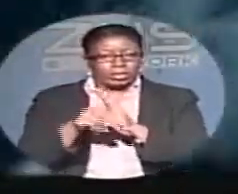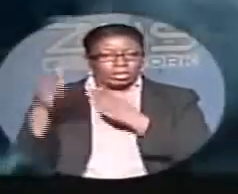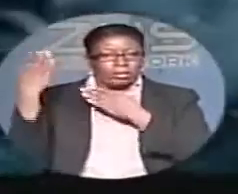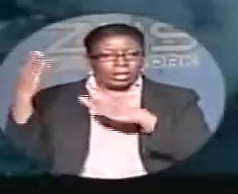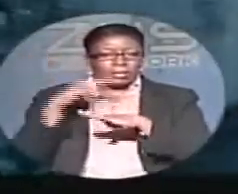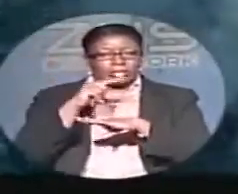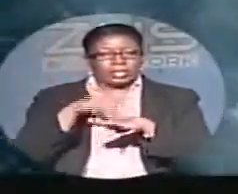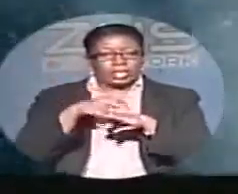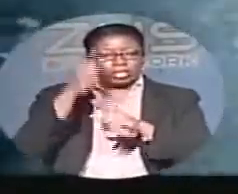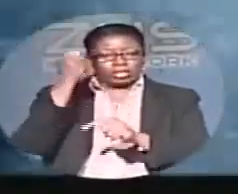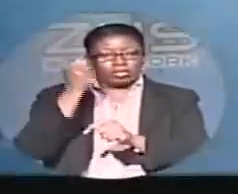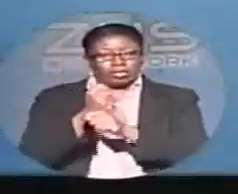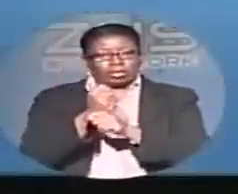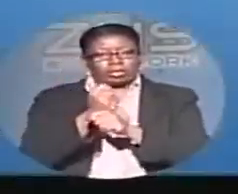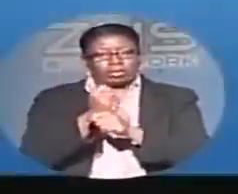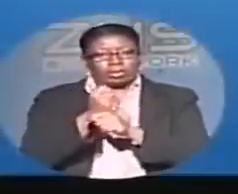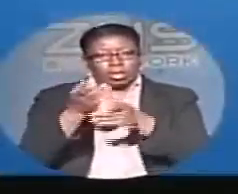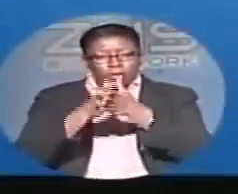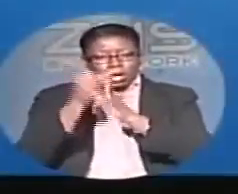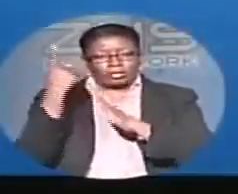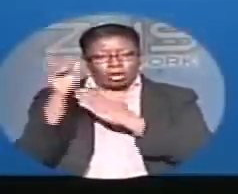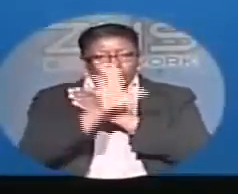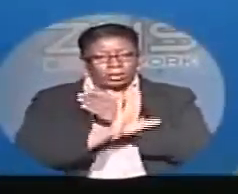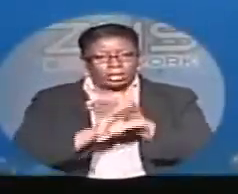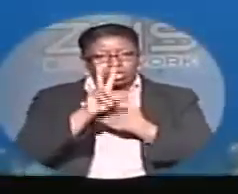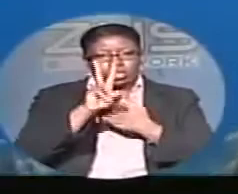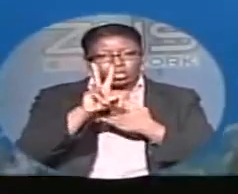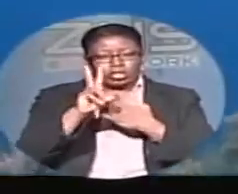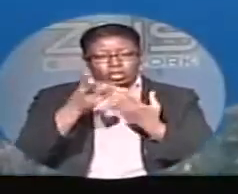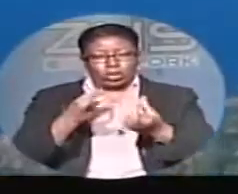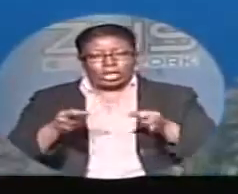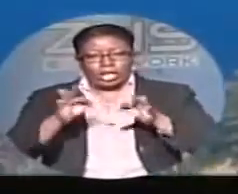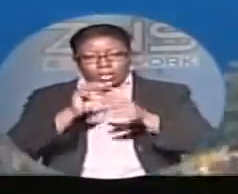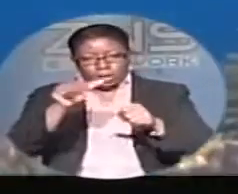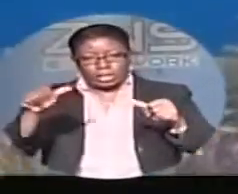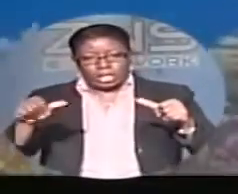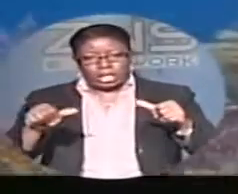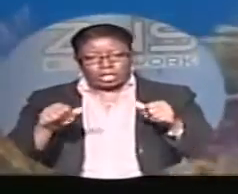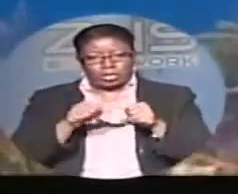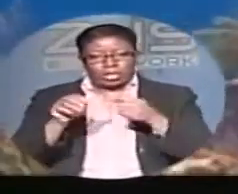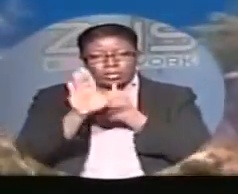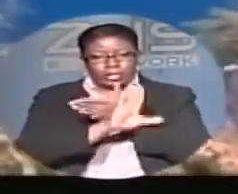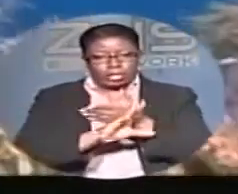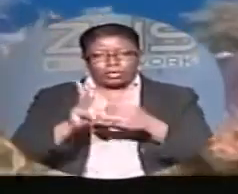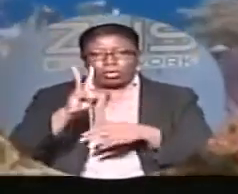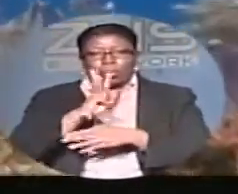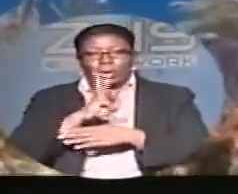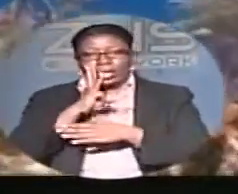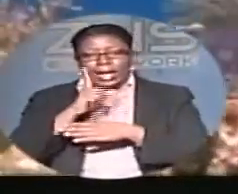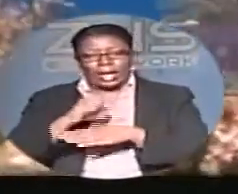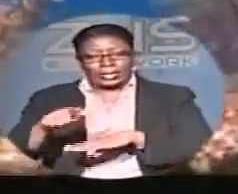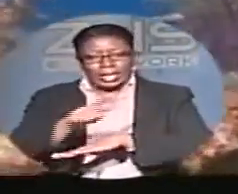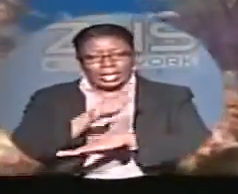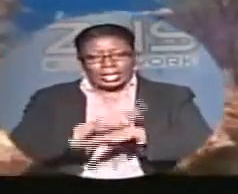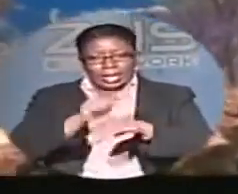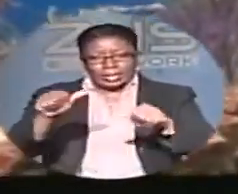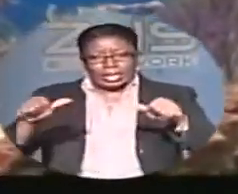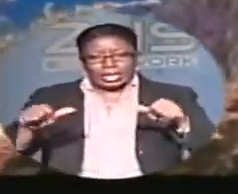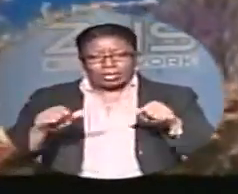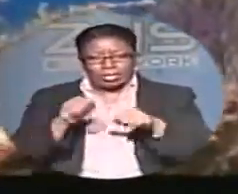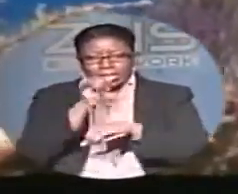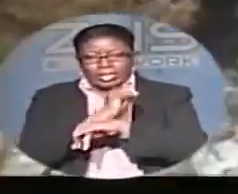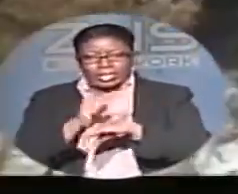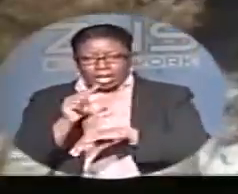for the protection of two areas, including Key Salbanks, further protection for water and land areas in Inagua.